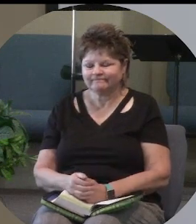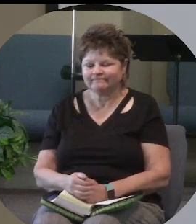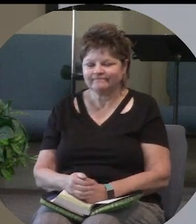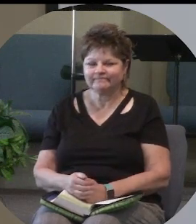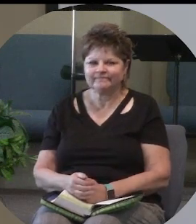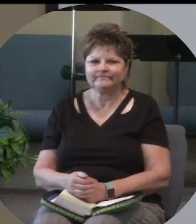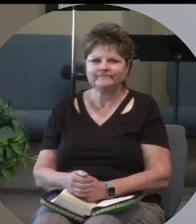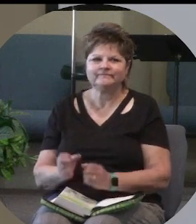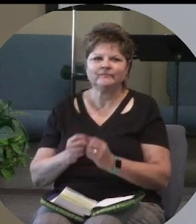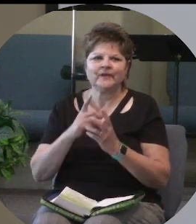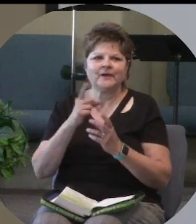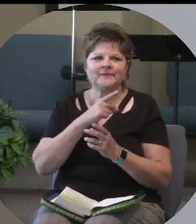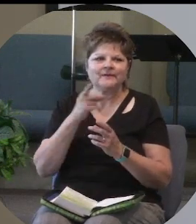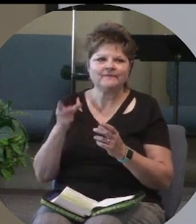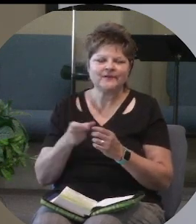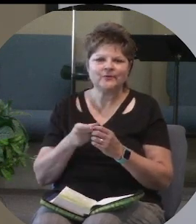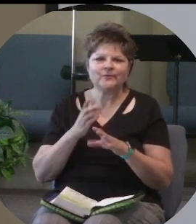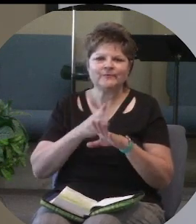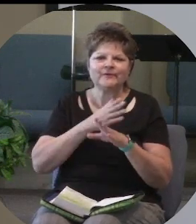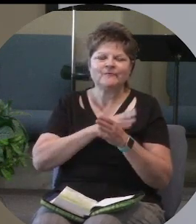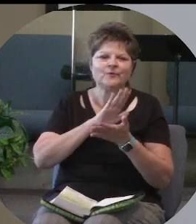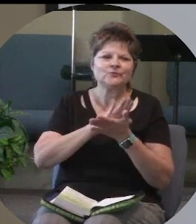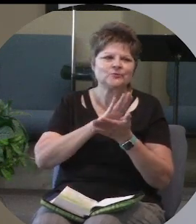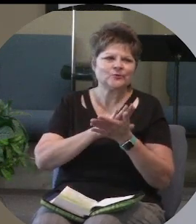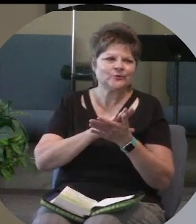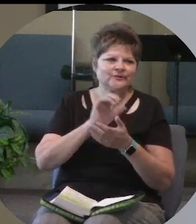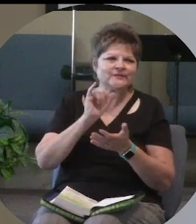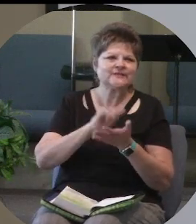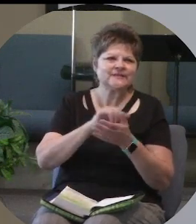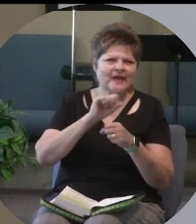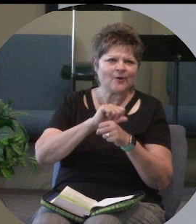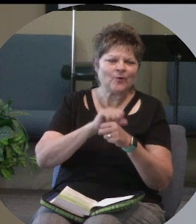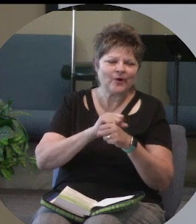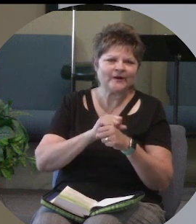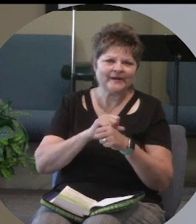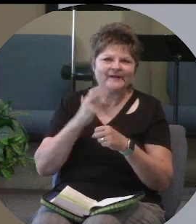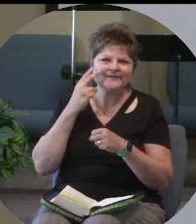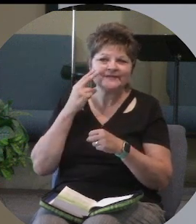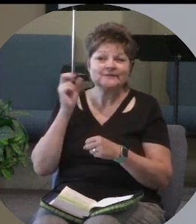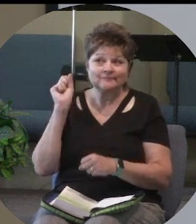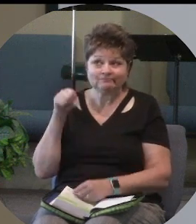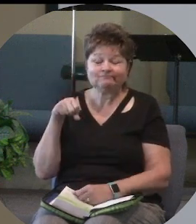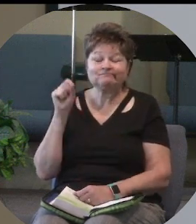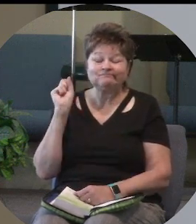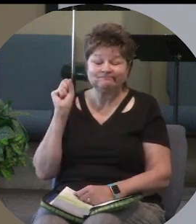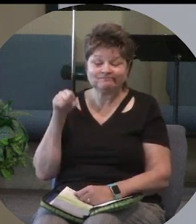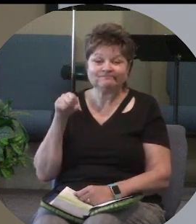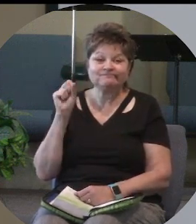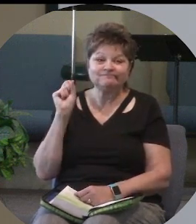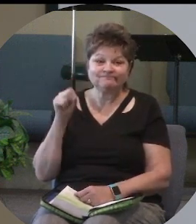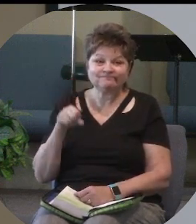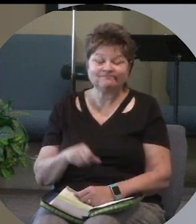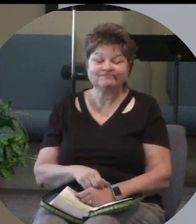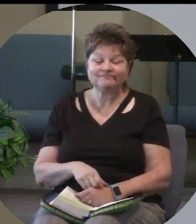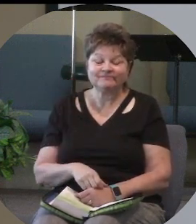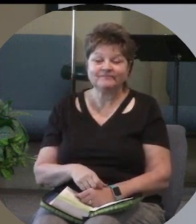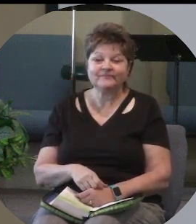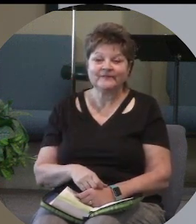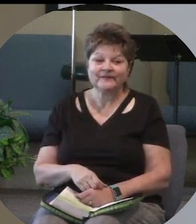How many preschoolers does that work for? Well, I'm seeing some shaking. But if you